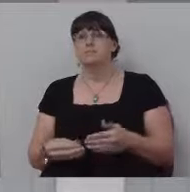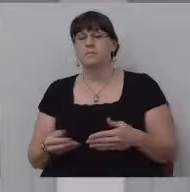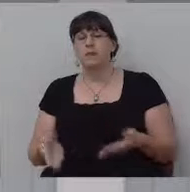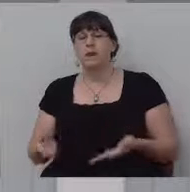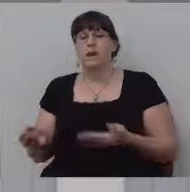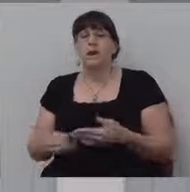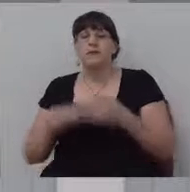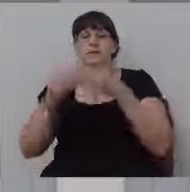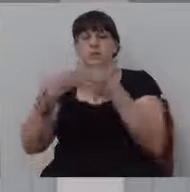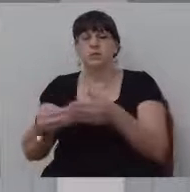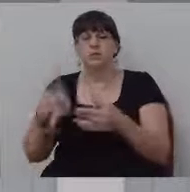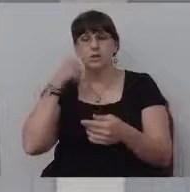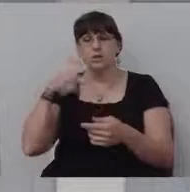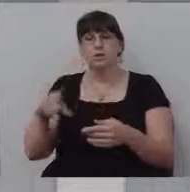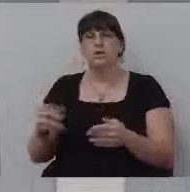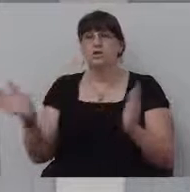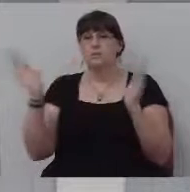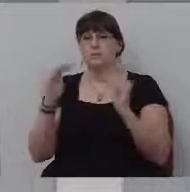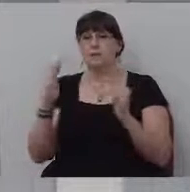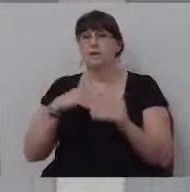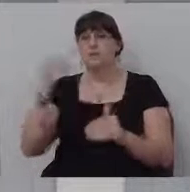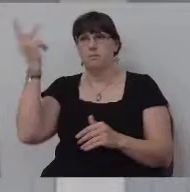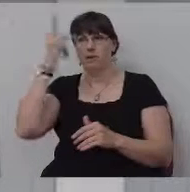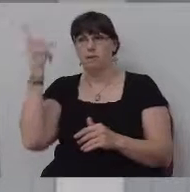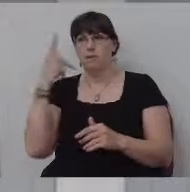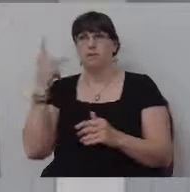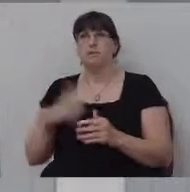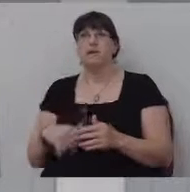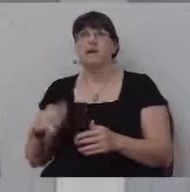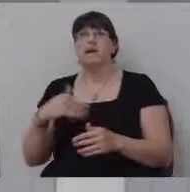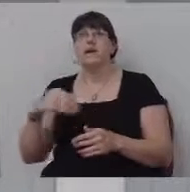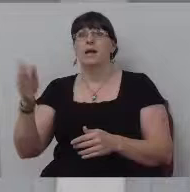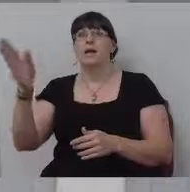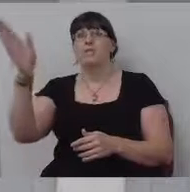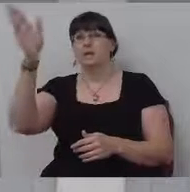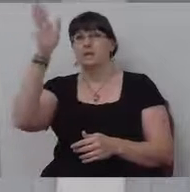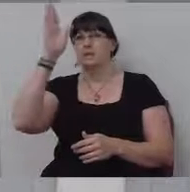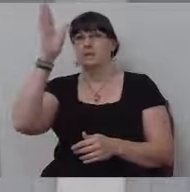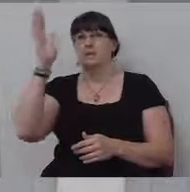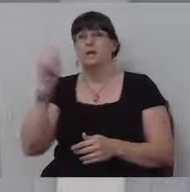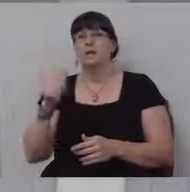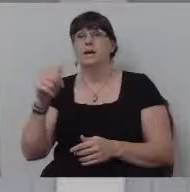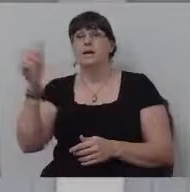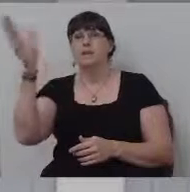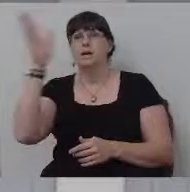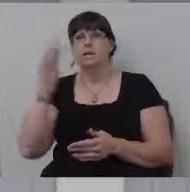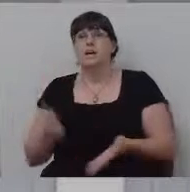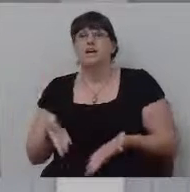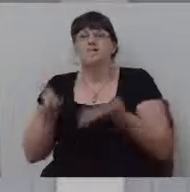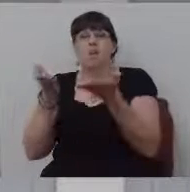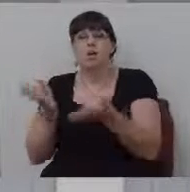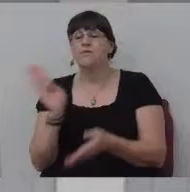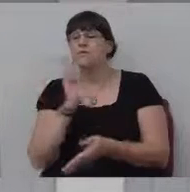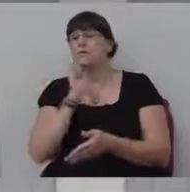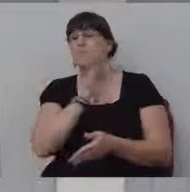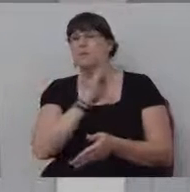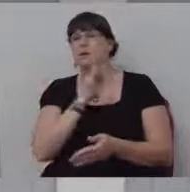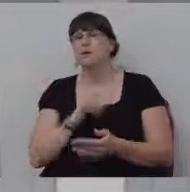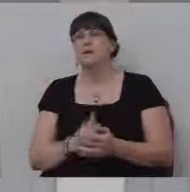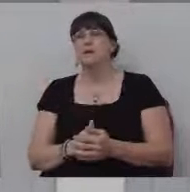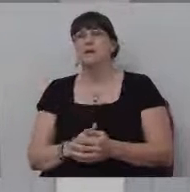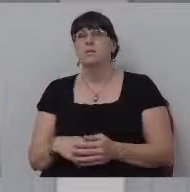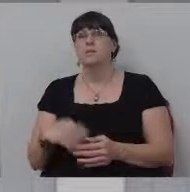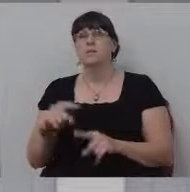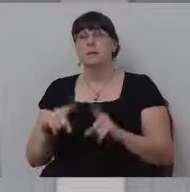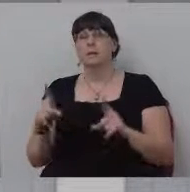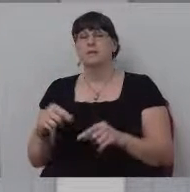and dad, and we got them to dad's place, and dad offered us a beer, and Anita, I mean, I, I, he's my dad. wouldn't have done